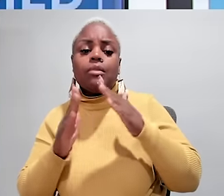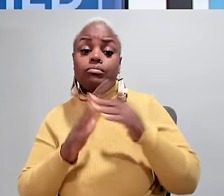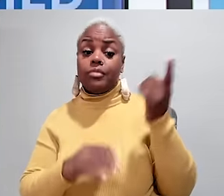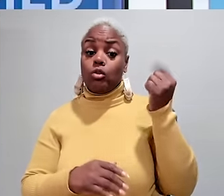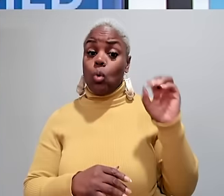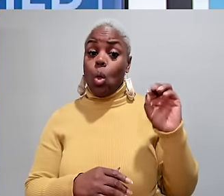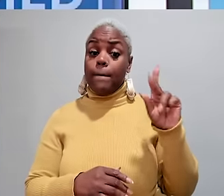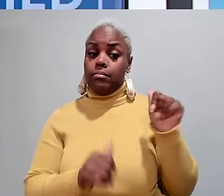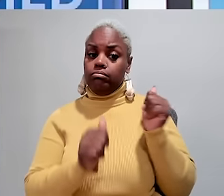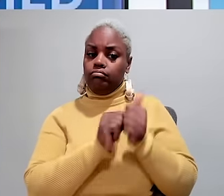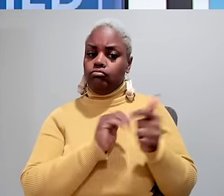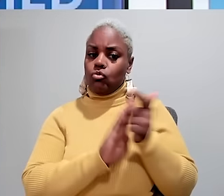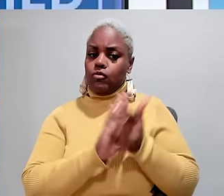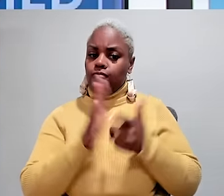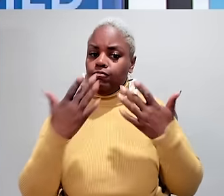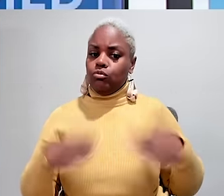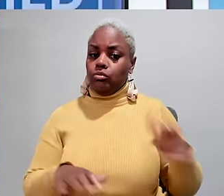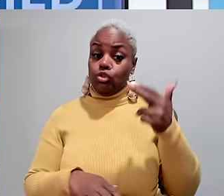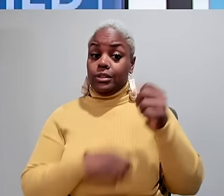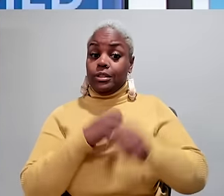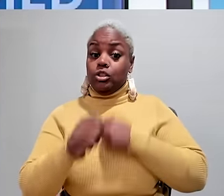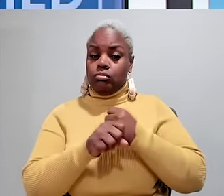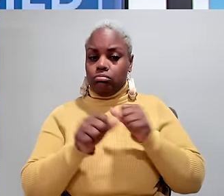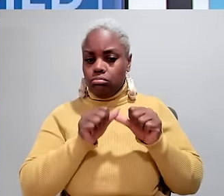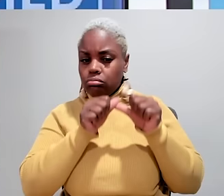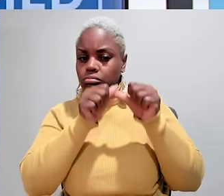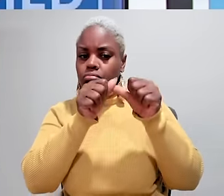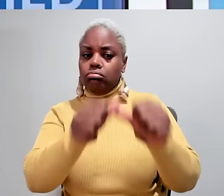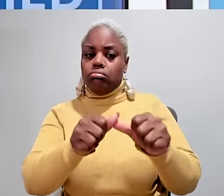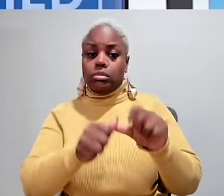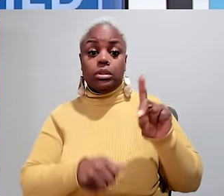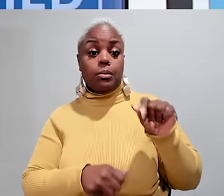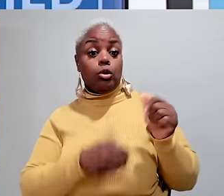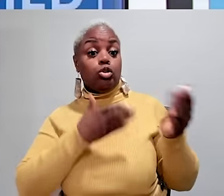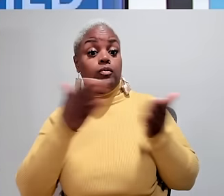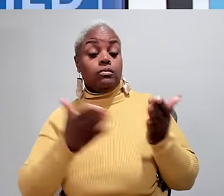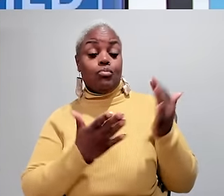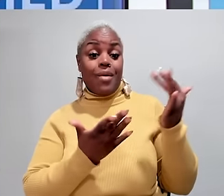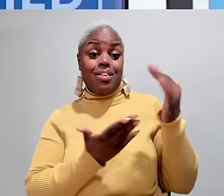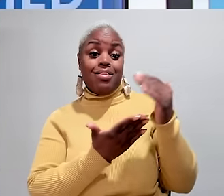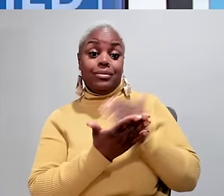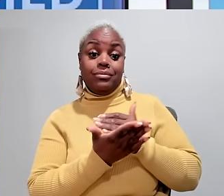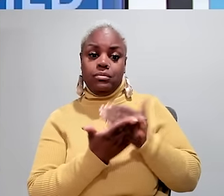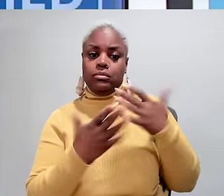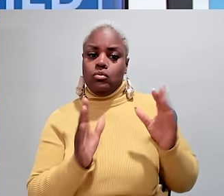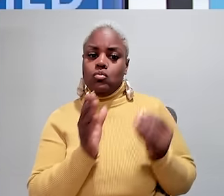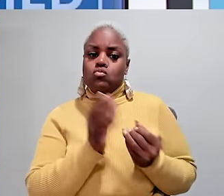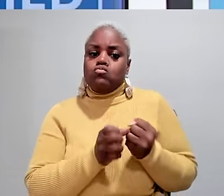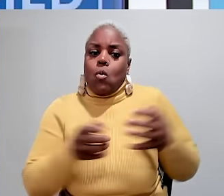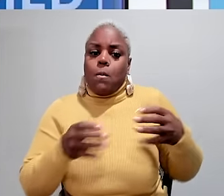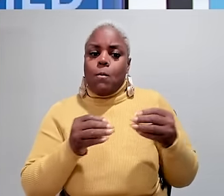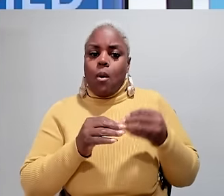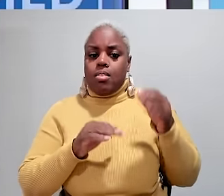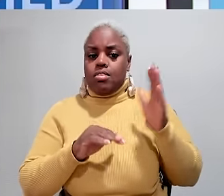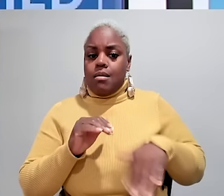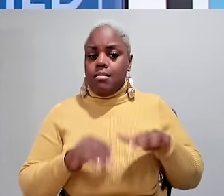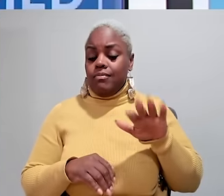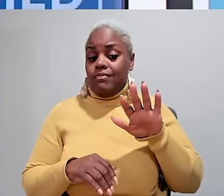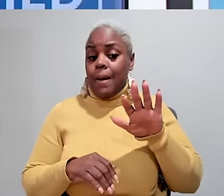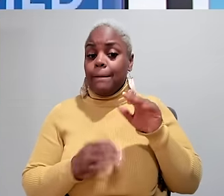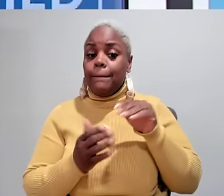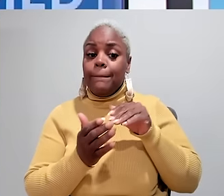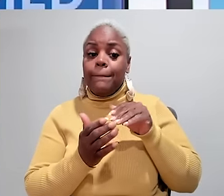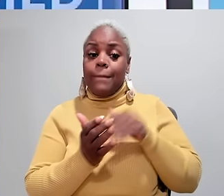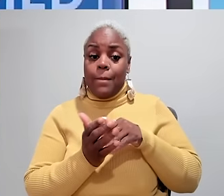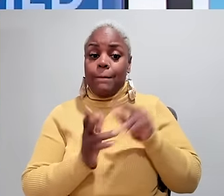town. Last year, Oklahoma passed a law to end its 13-year-long disability services wait list that had grown to more than